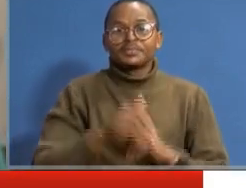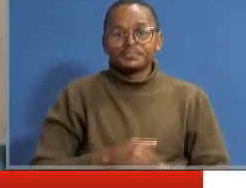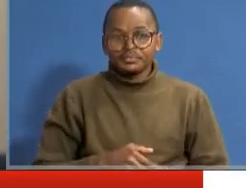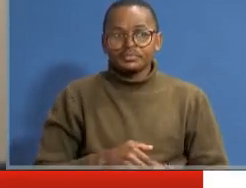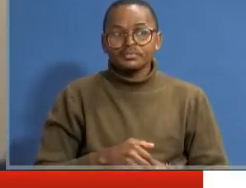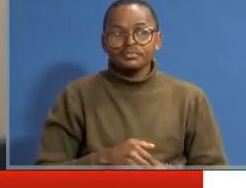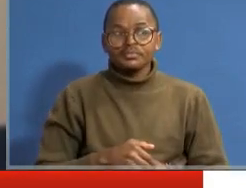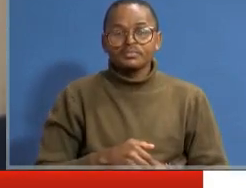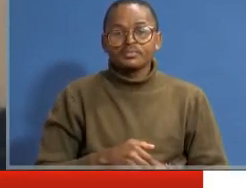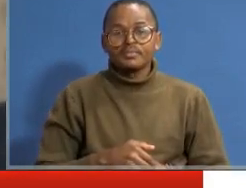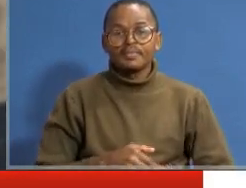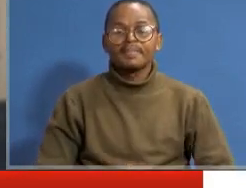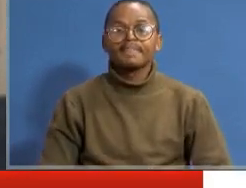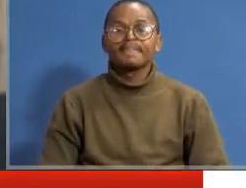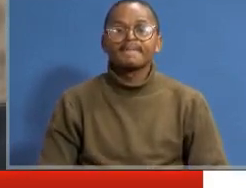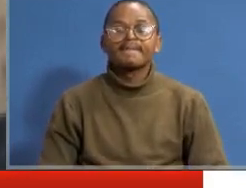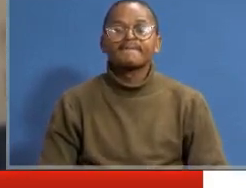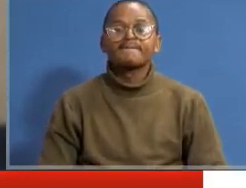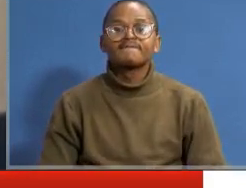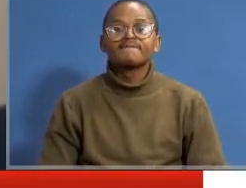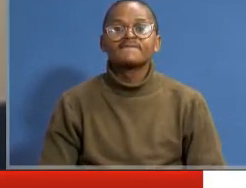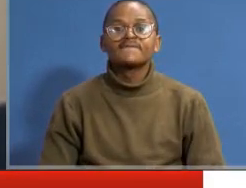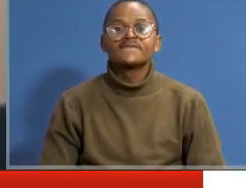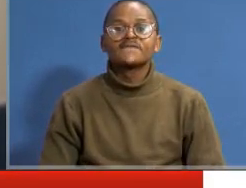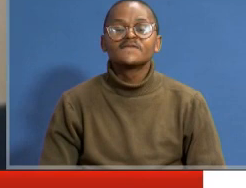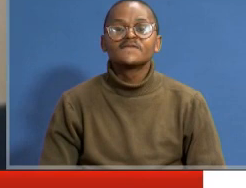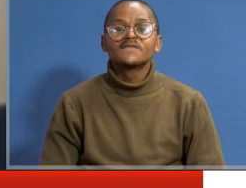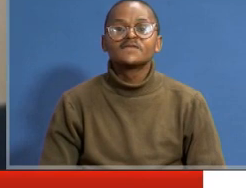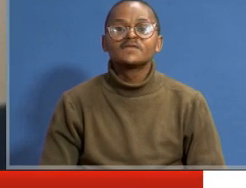Reporting for KUTV, Michael Radin.